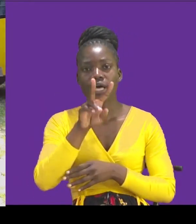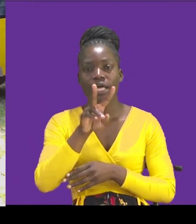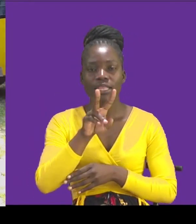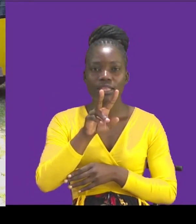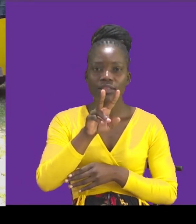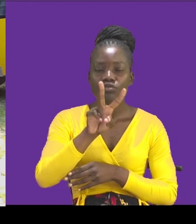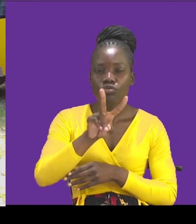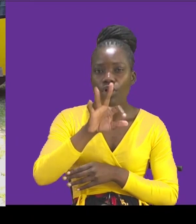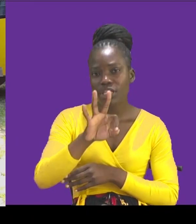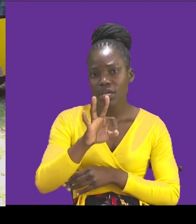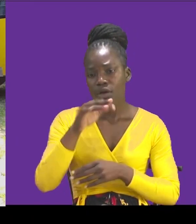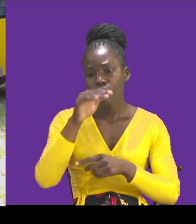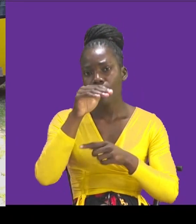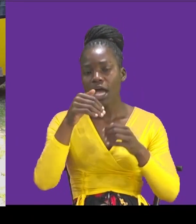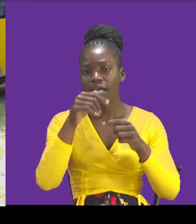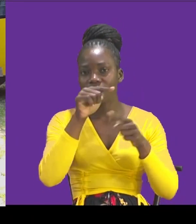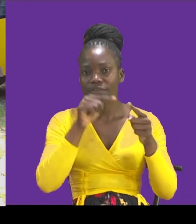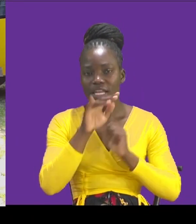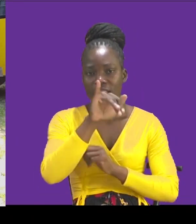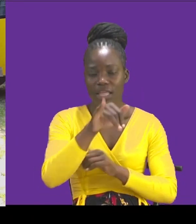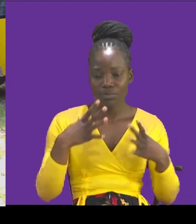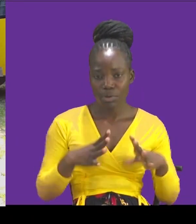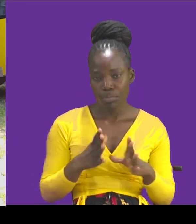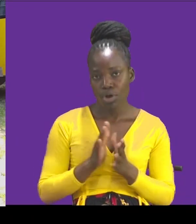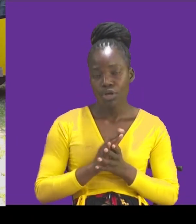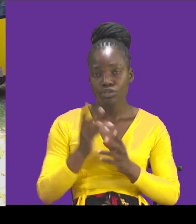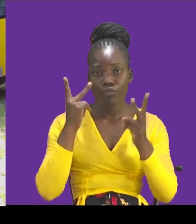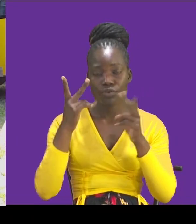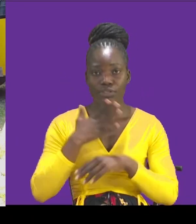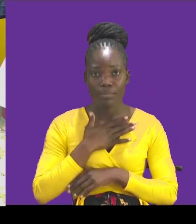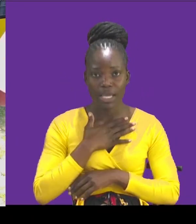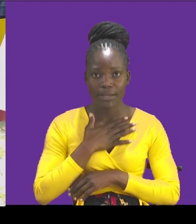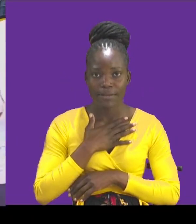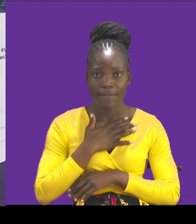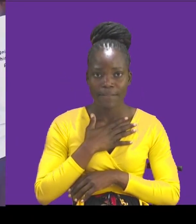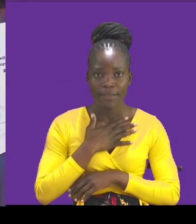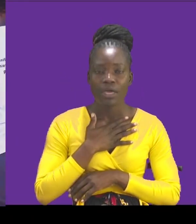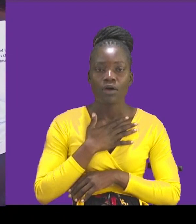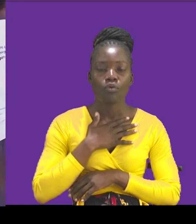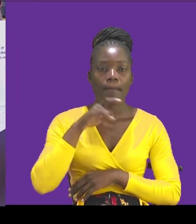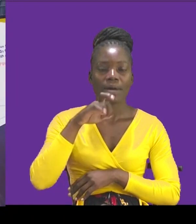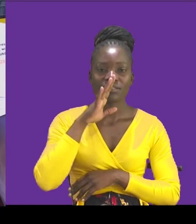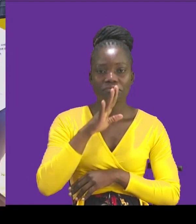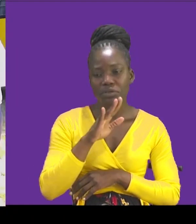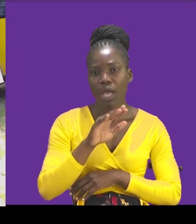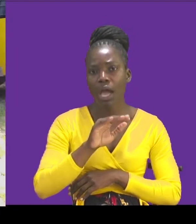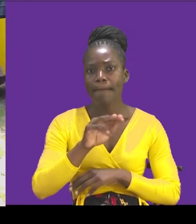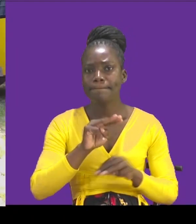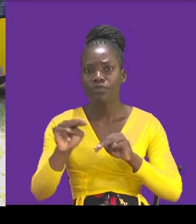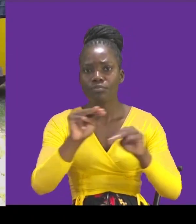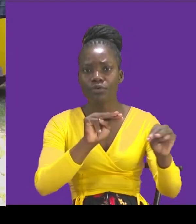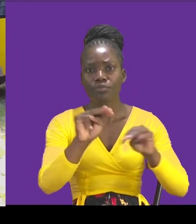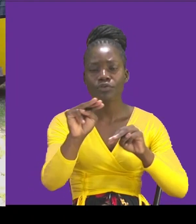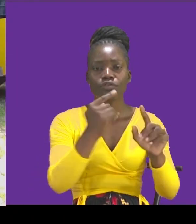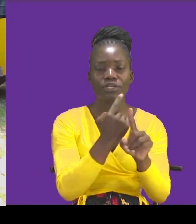people. So my view is that we should be distributed. And my last comment